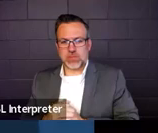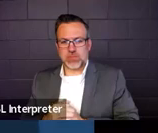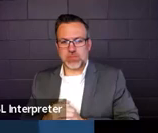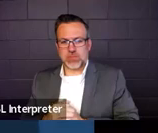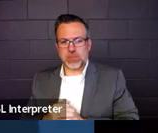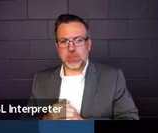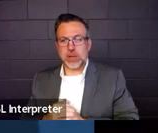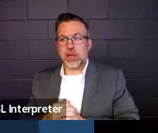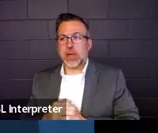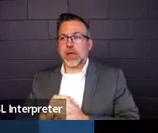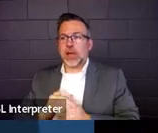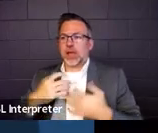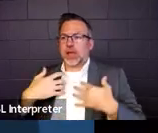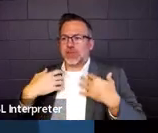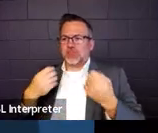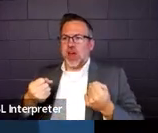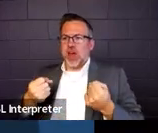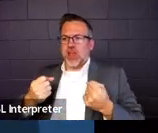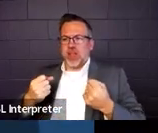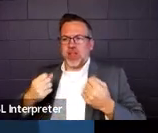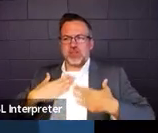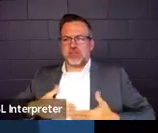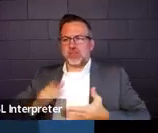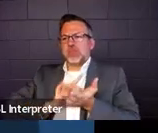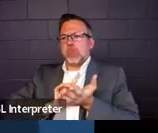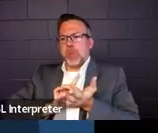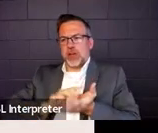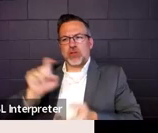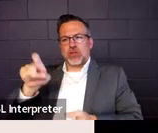Medical needs, much easier.